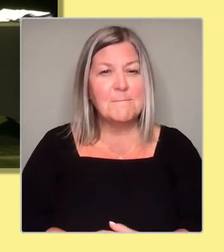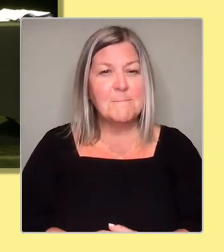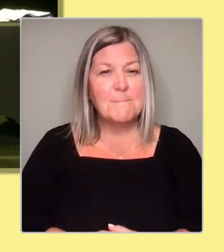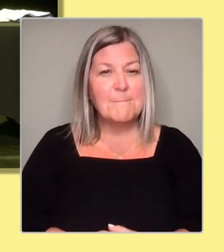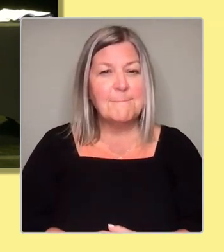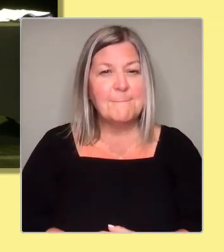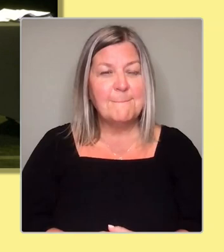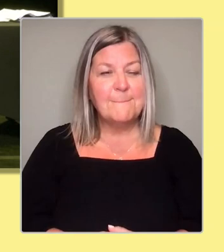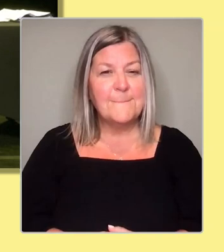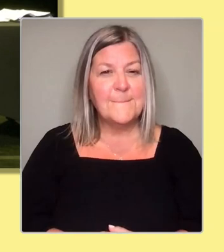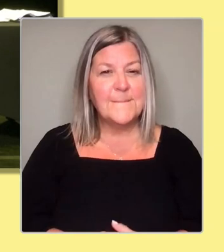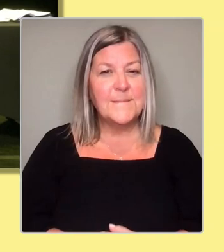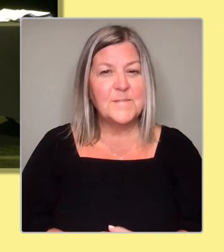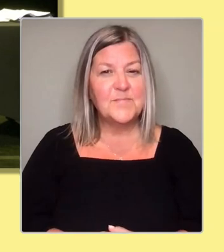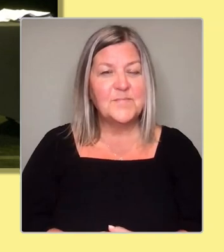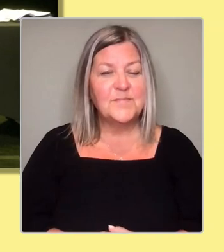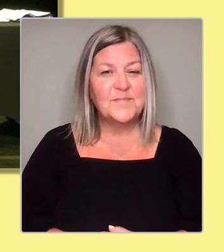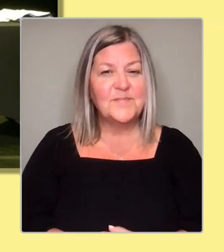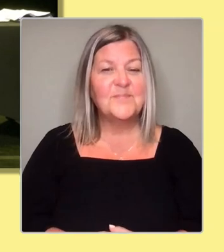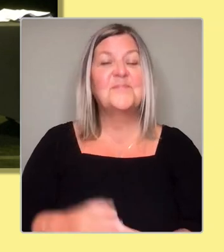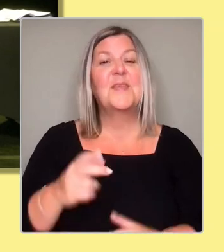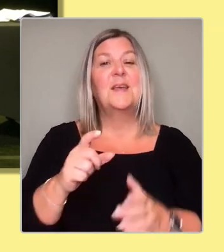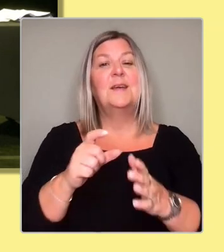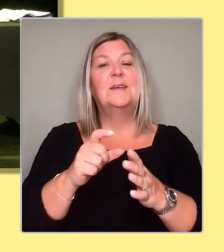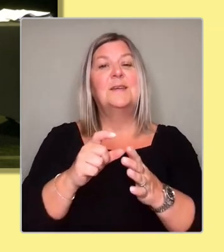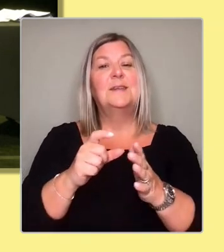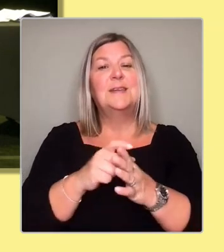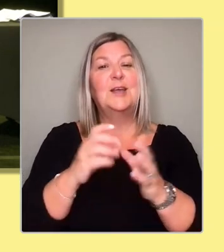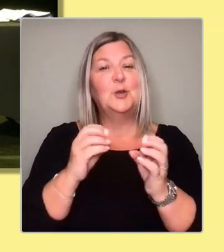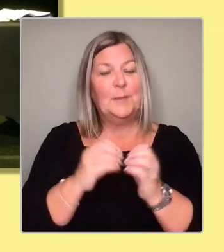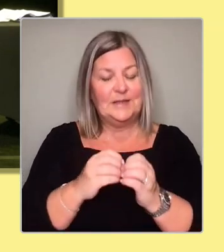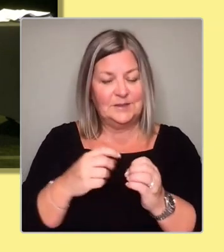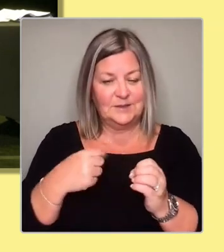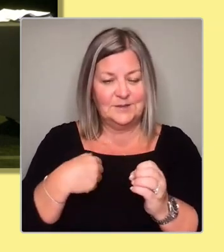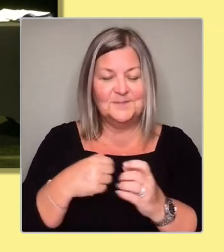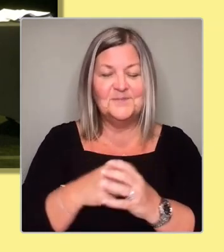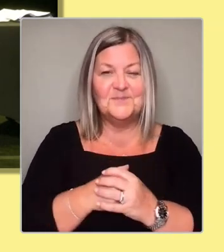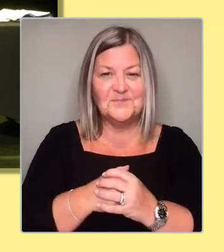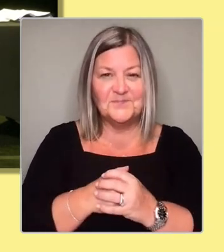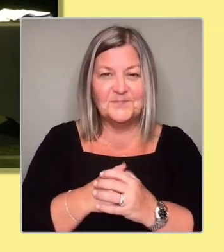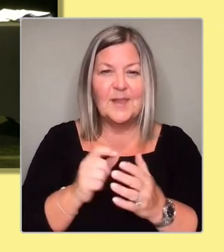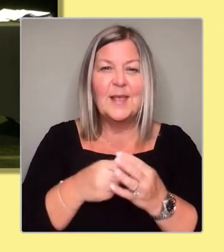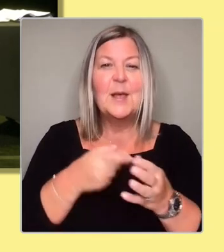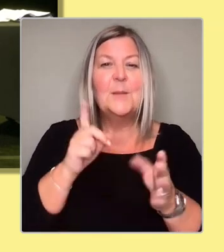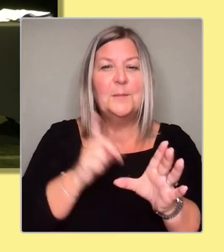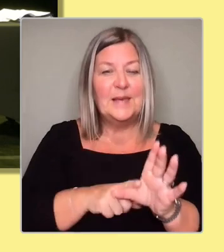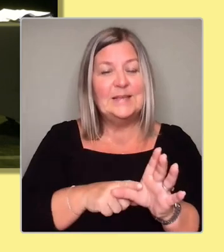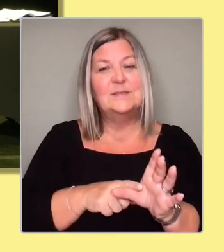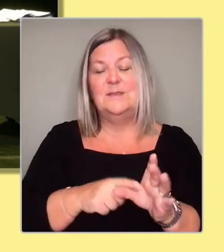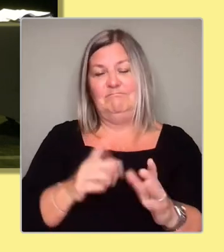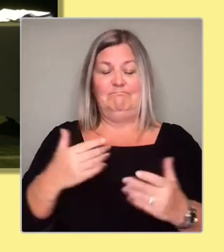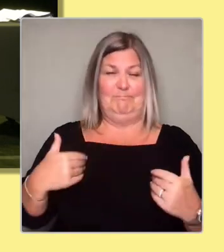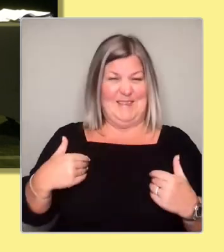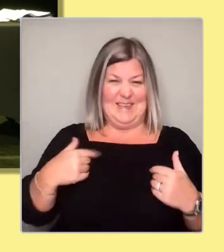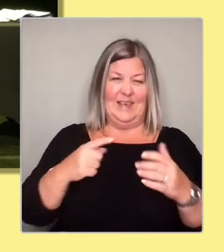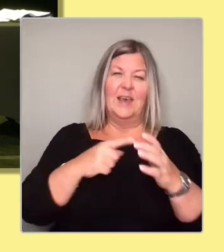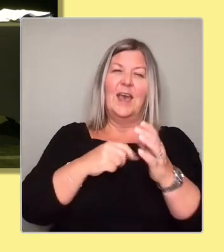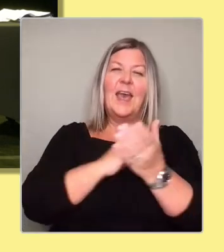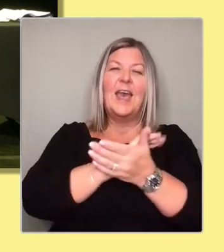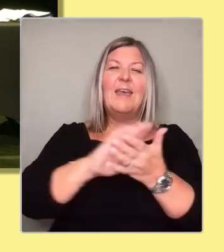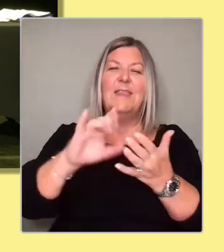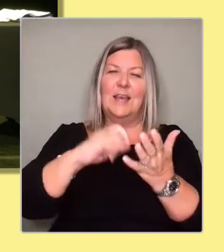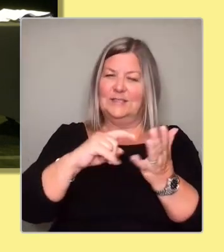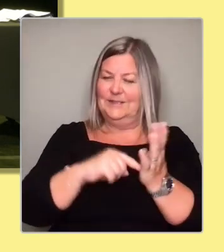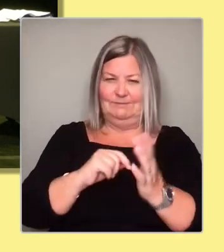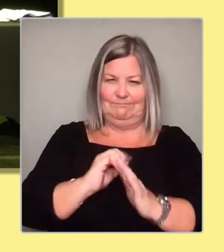Hi, Ed. Daniel Benson, Paisley Tannehill. I'm an atheist. And from my perspective, it seems like